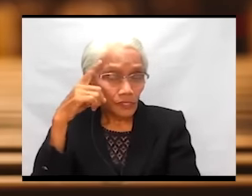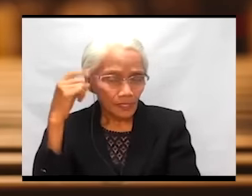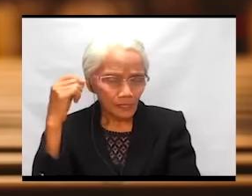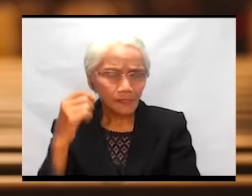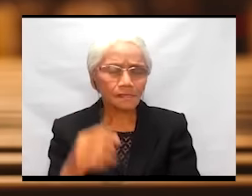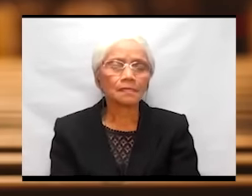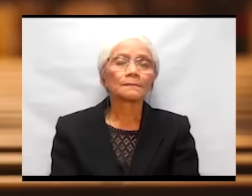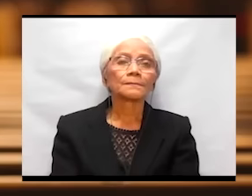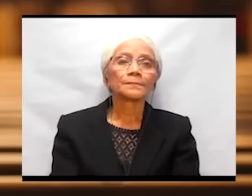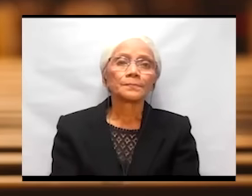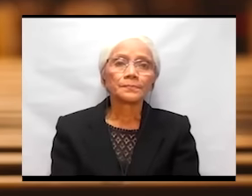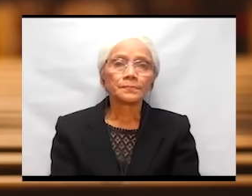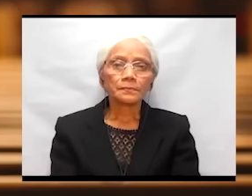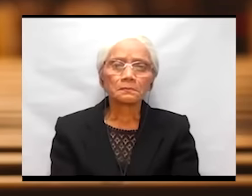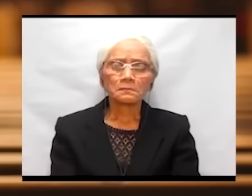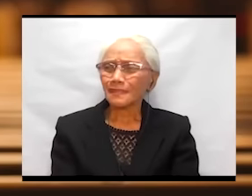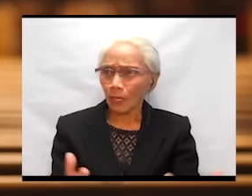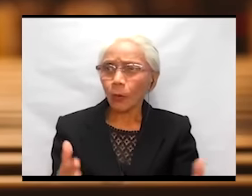the story.